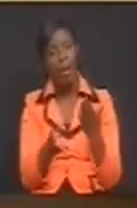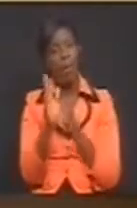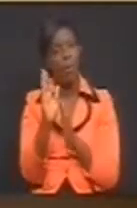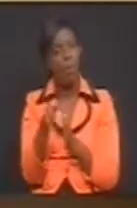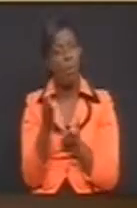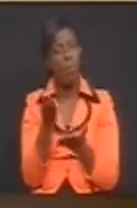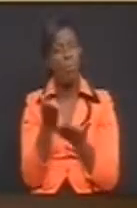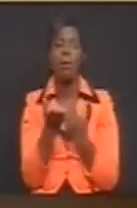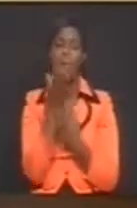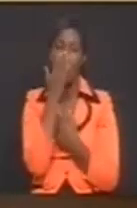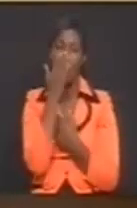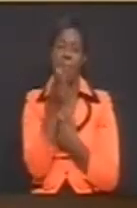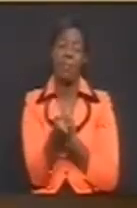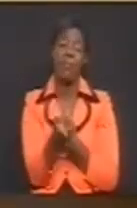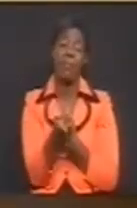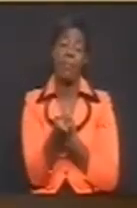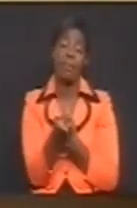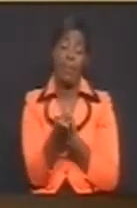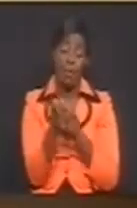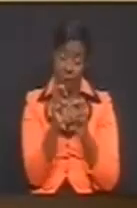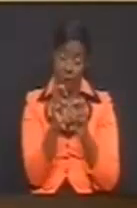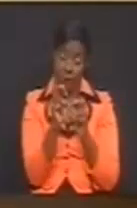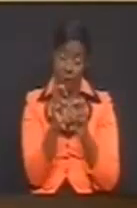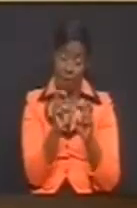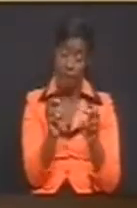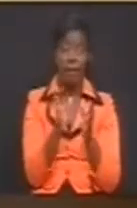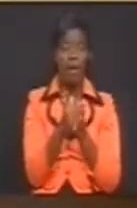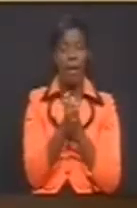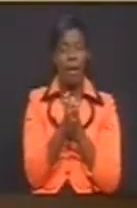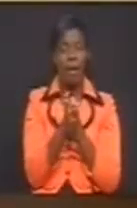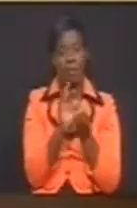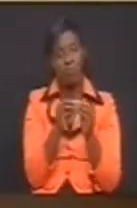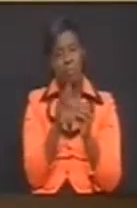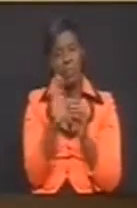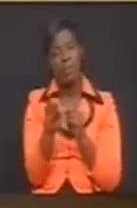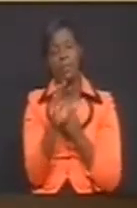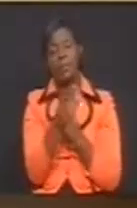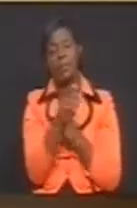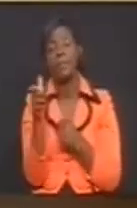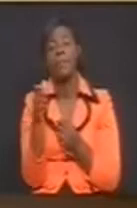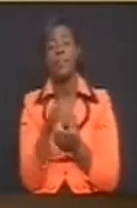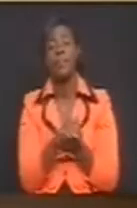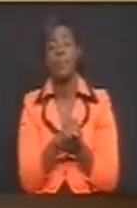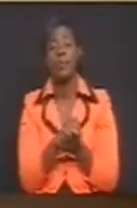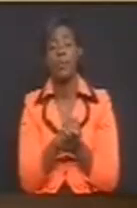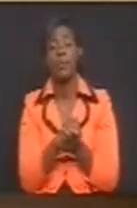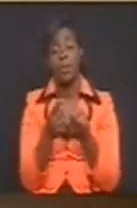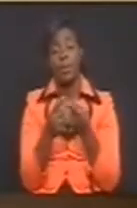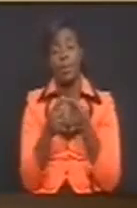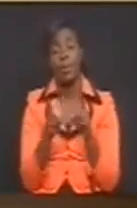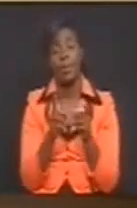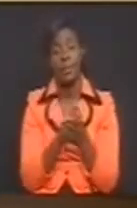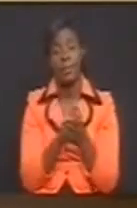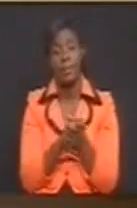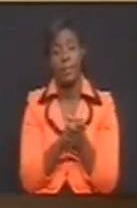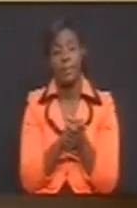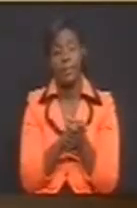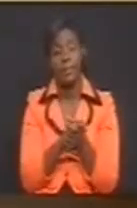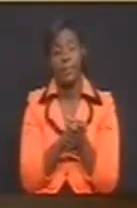based on the set criteria, one of which is the housing.